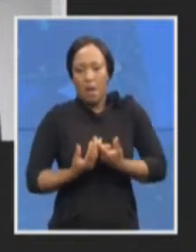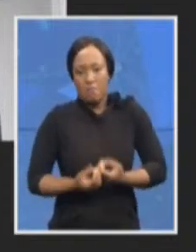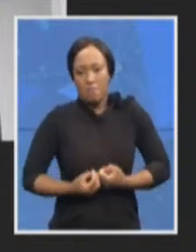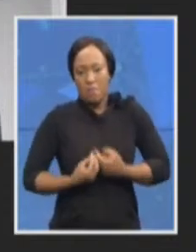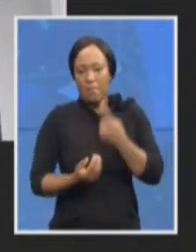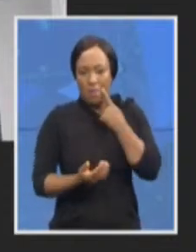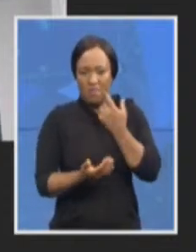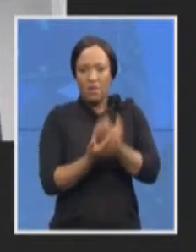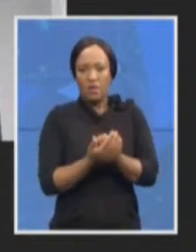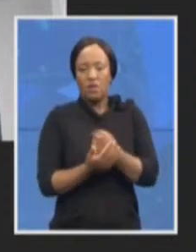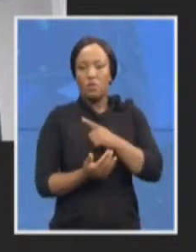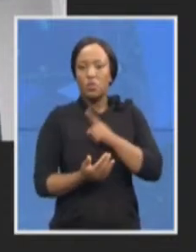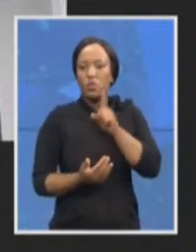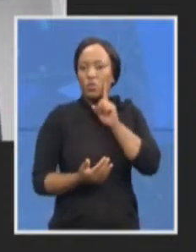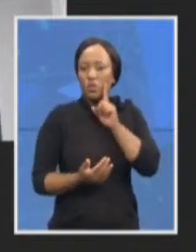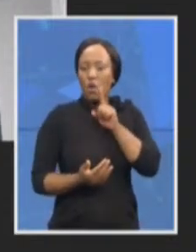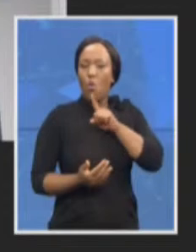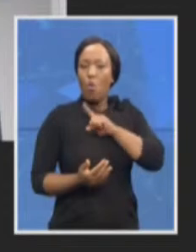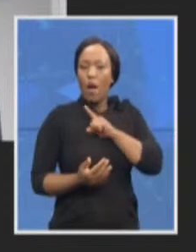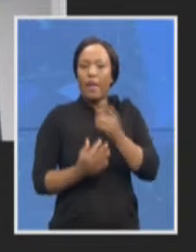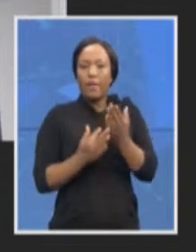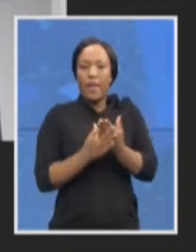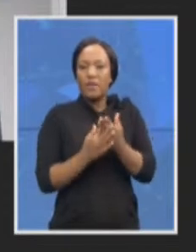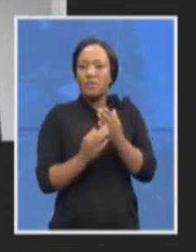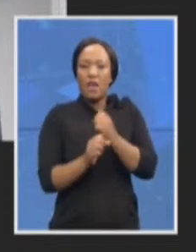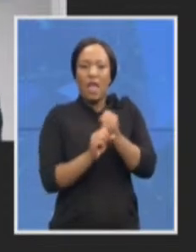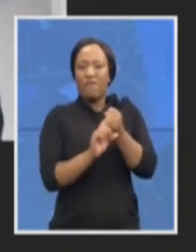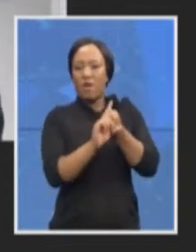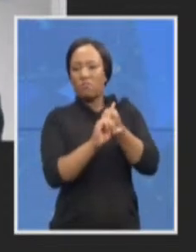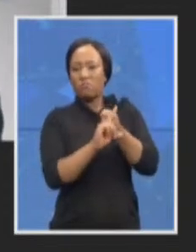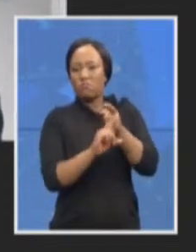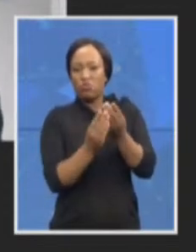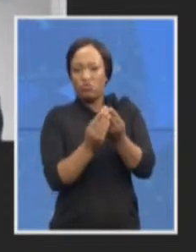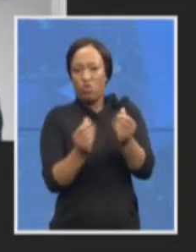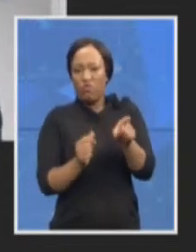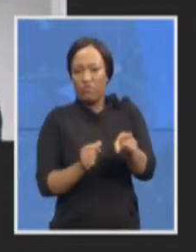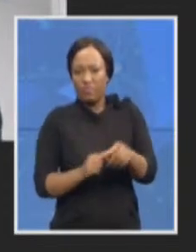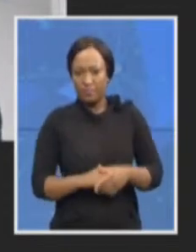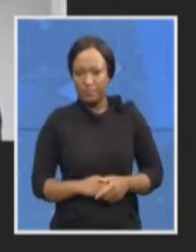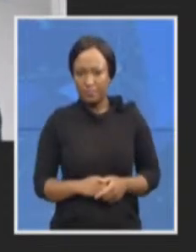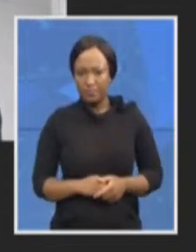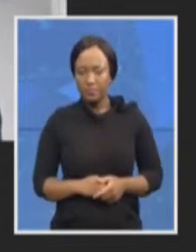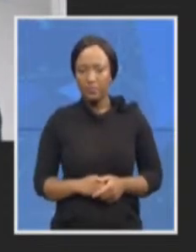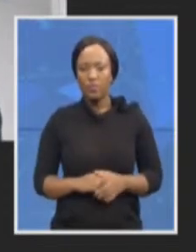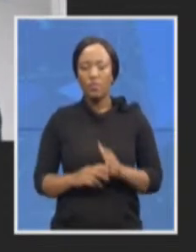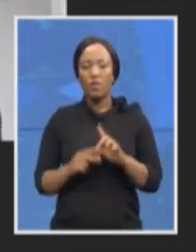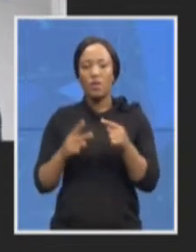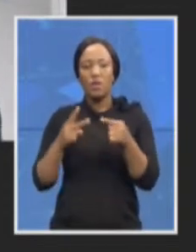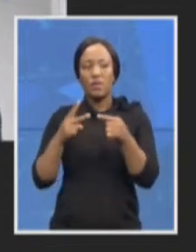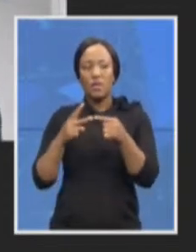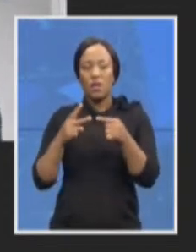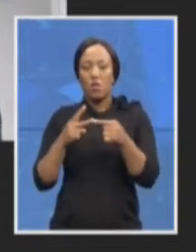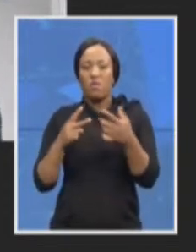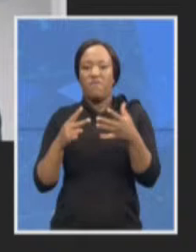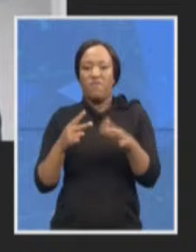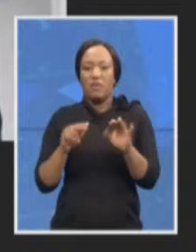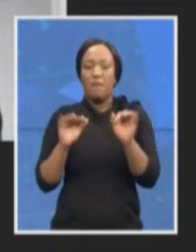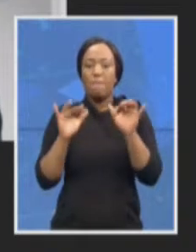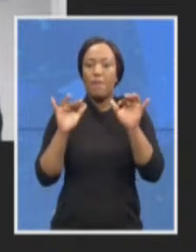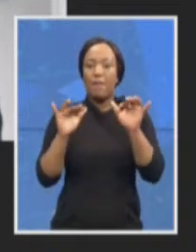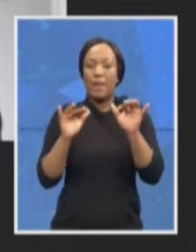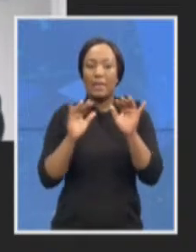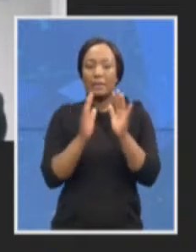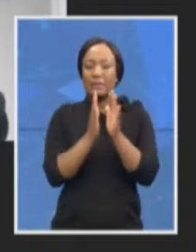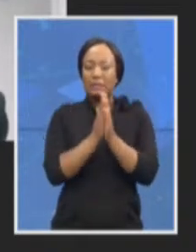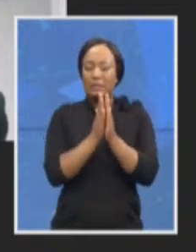and secondly there has been increasing public calls given your clear capacity issues